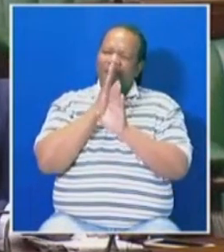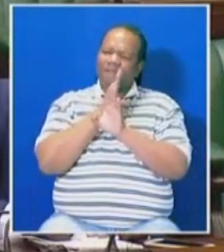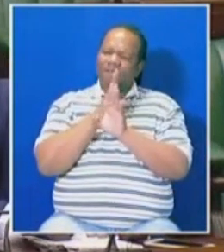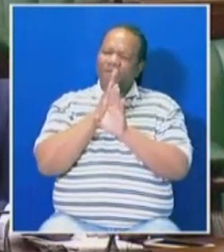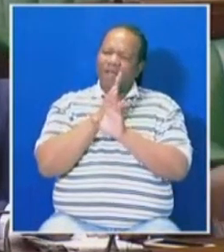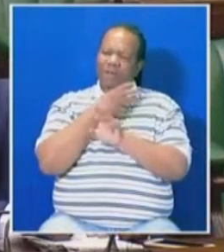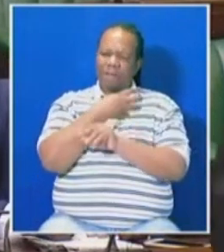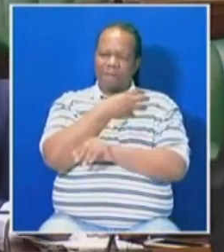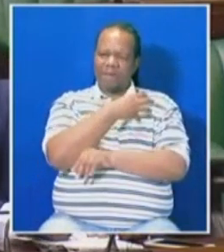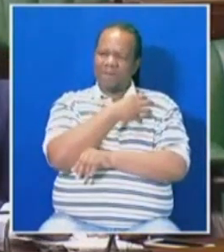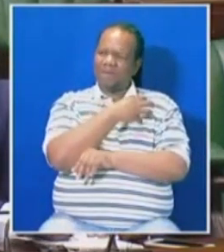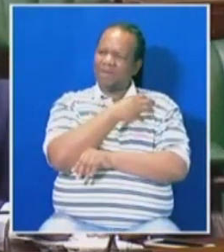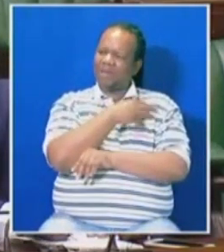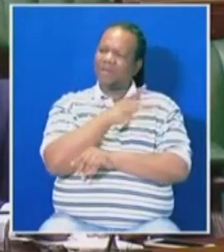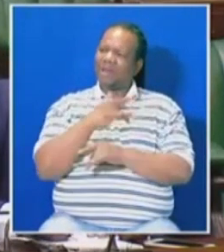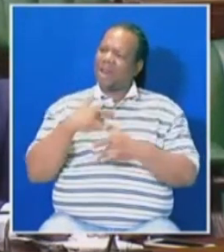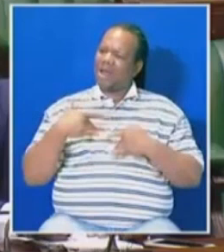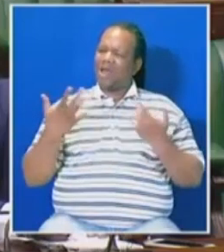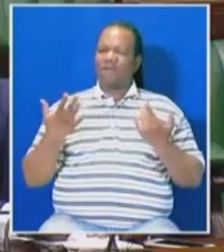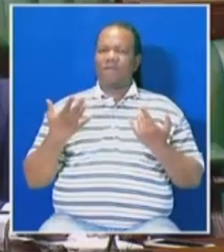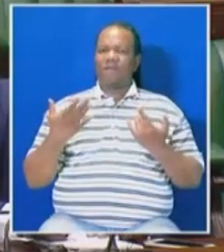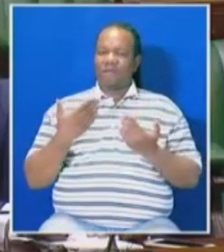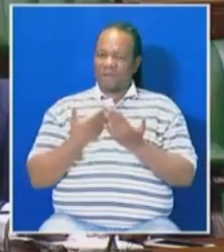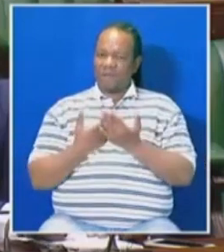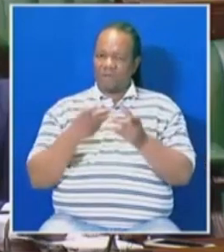doing it on a substantive way. Can you please deal with that?